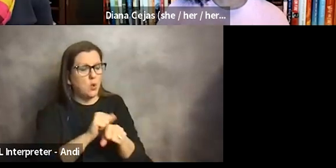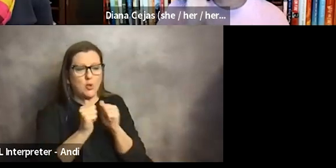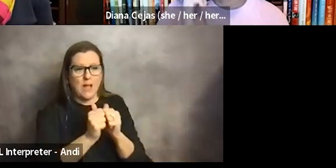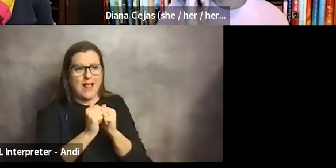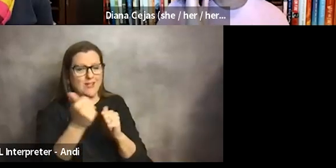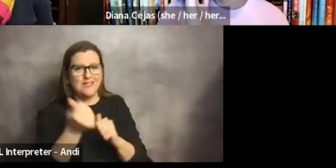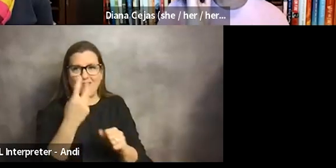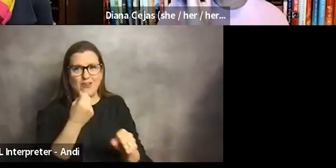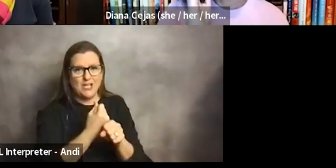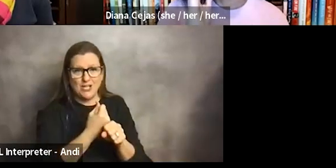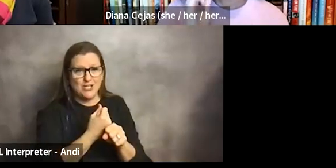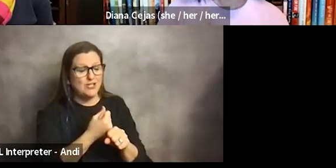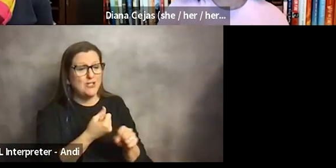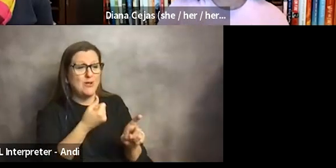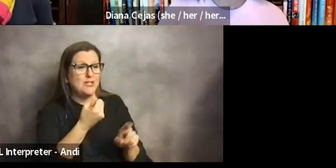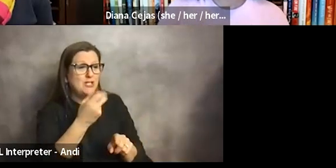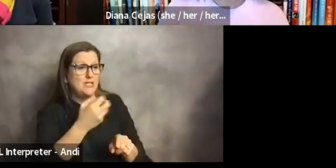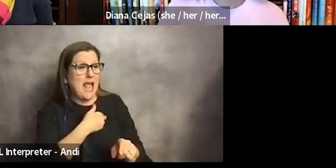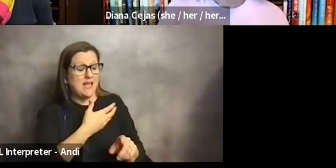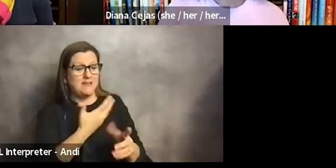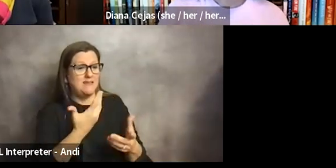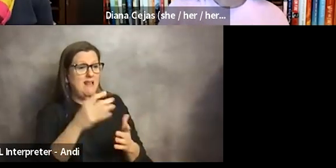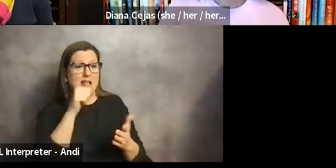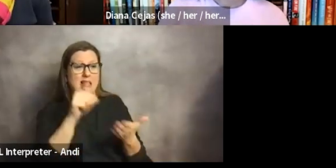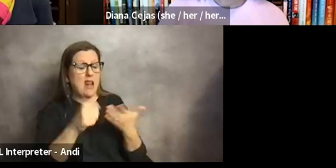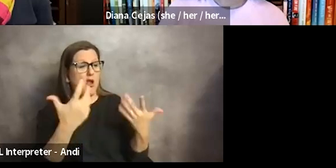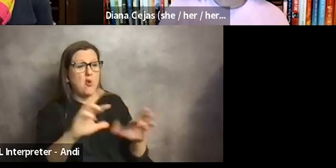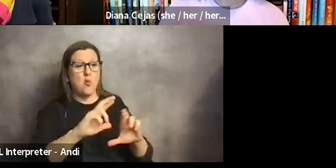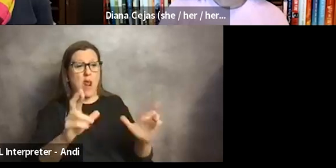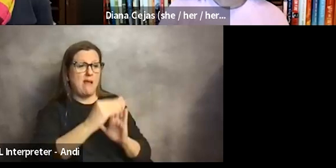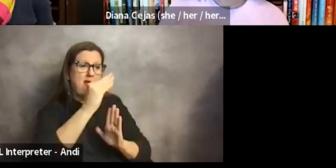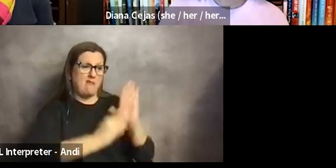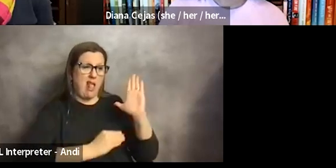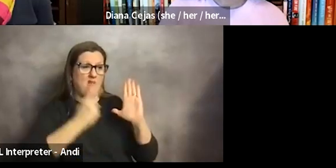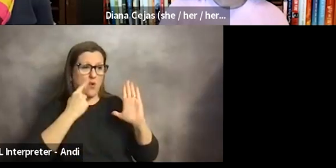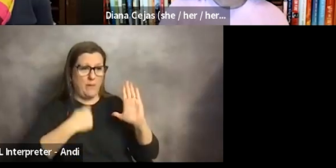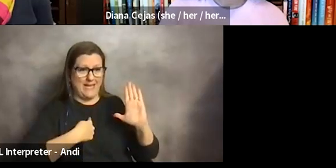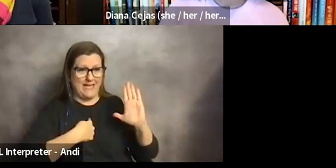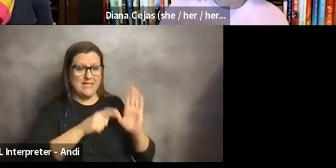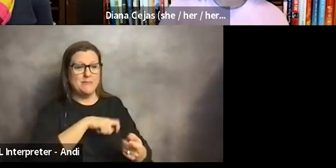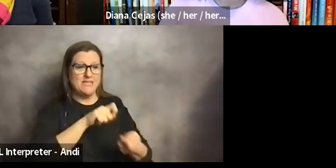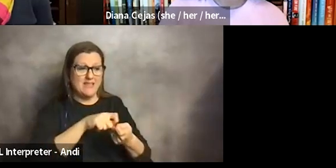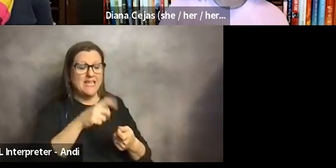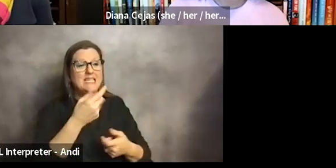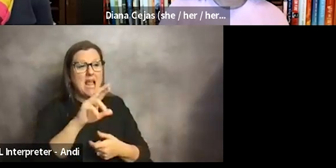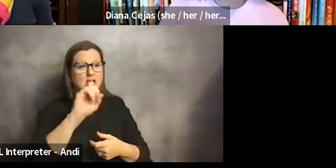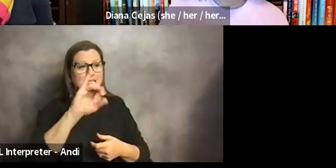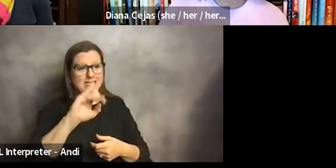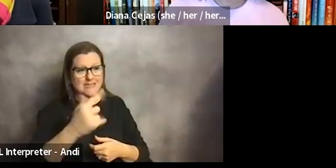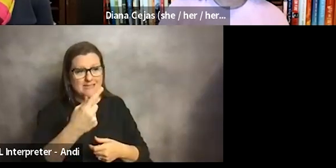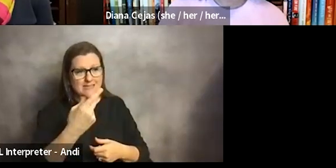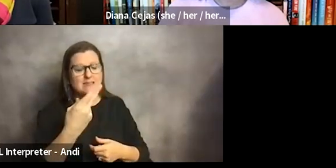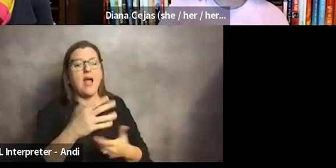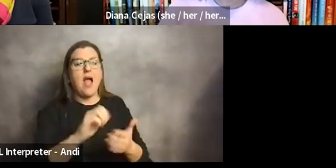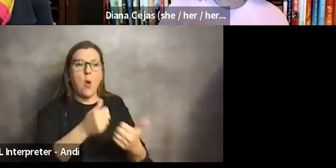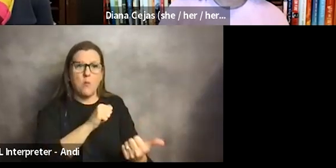years. And so she has a pre-populated letter that she, you know, has tailored towards, you know, this is what Dr. Singh does. You know, we, we've